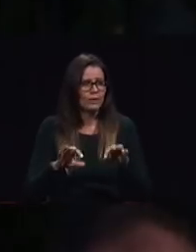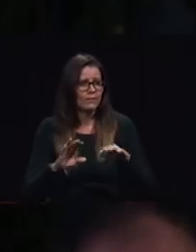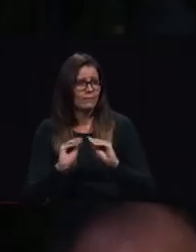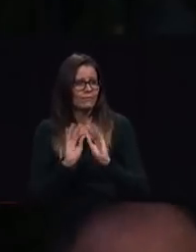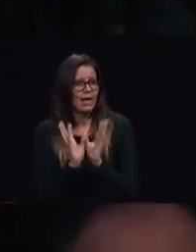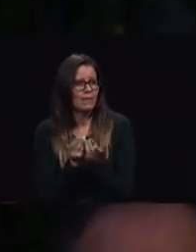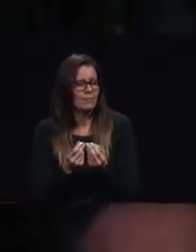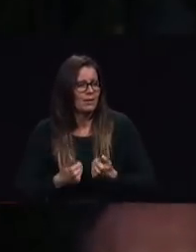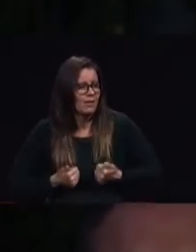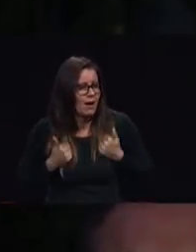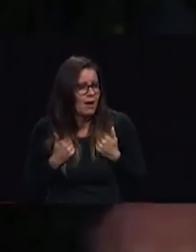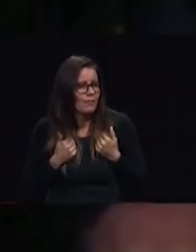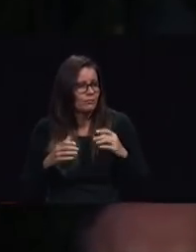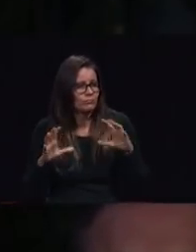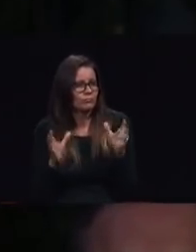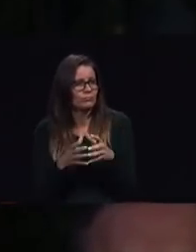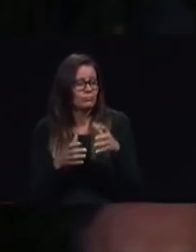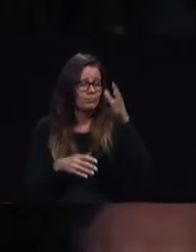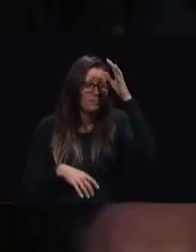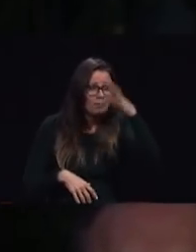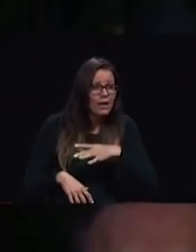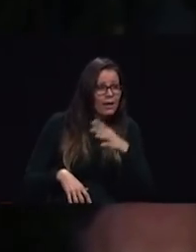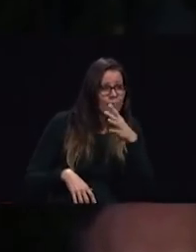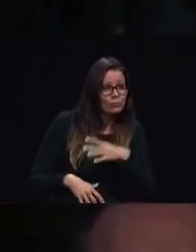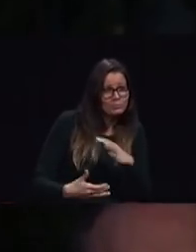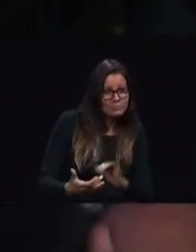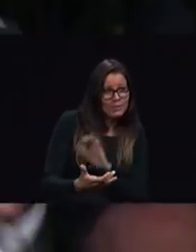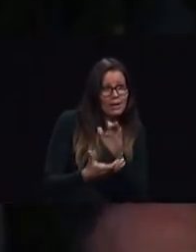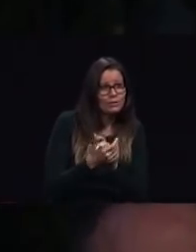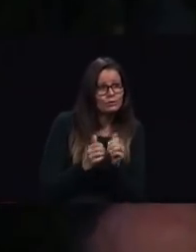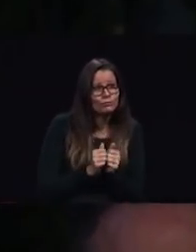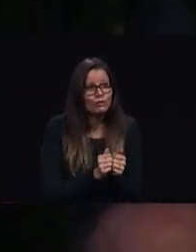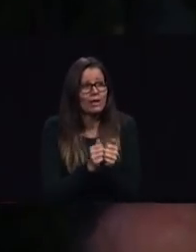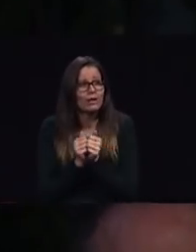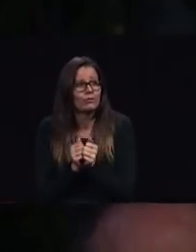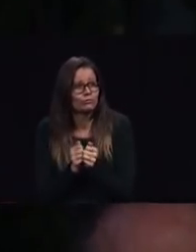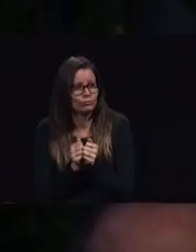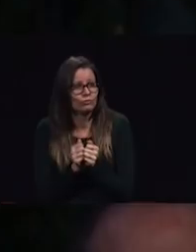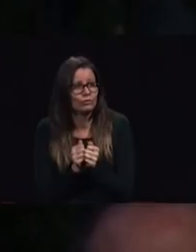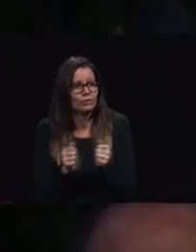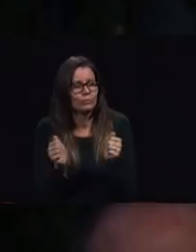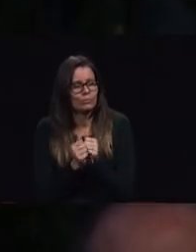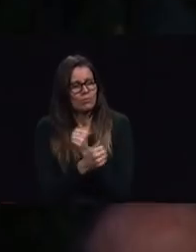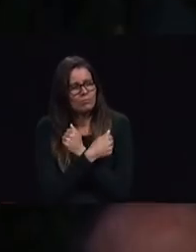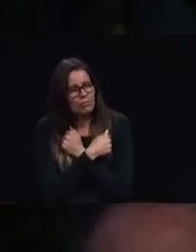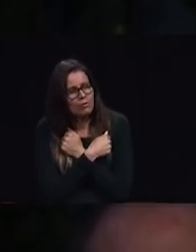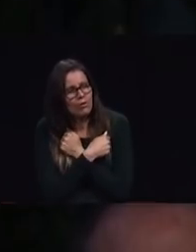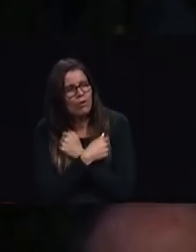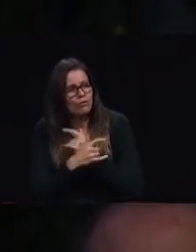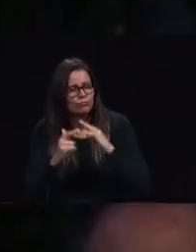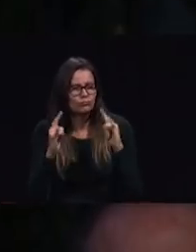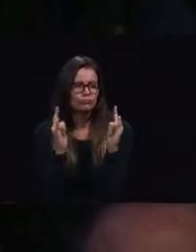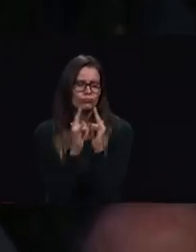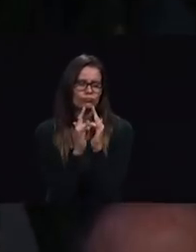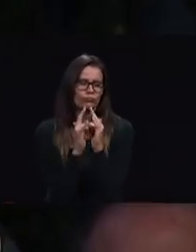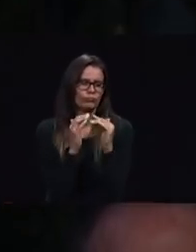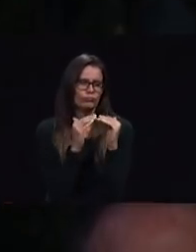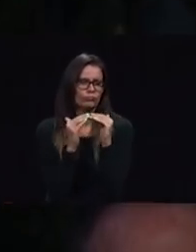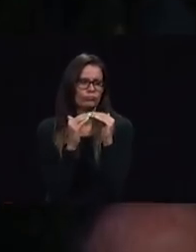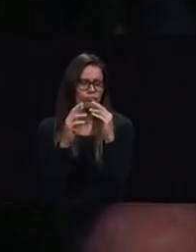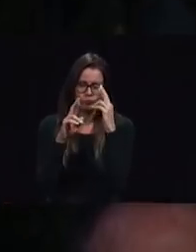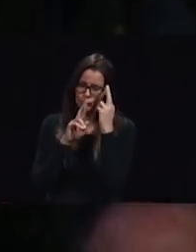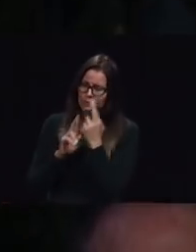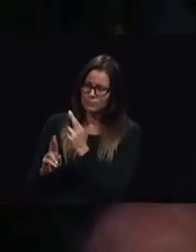man and a woman in a loving marriage with a mutually respectful relationship Christian